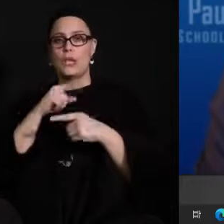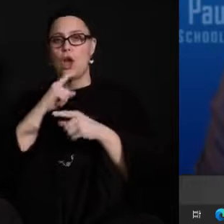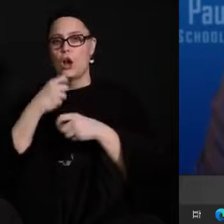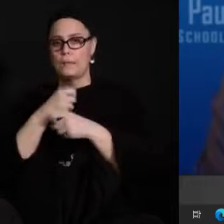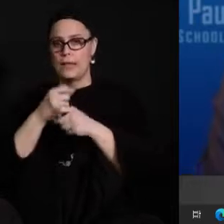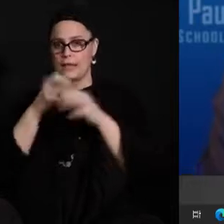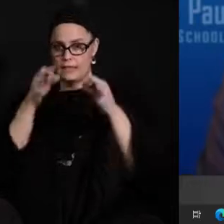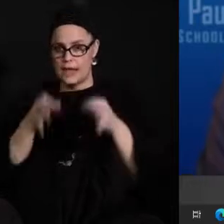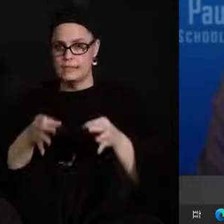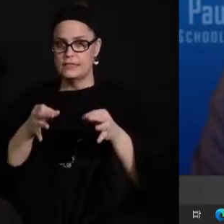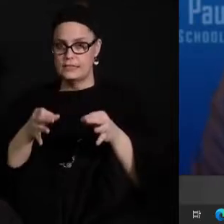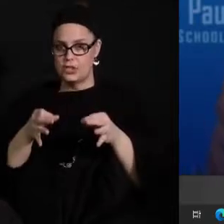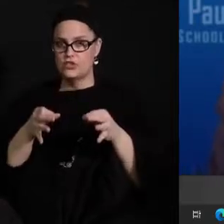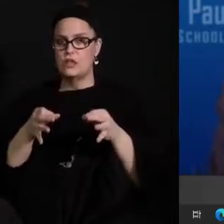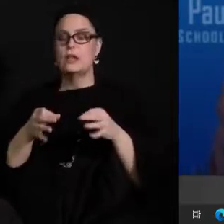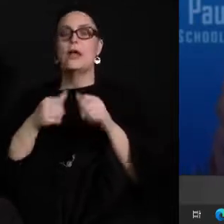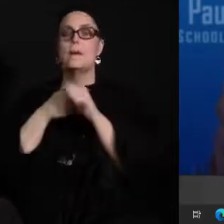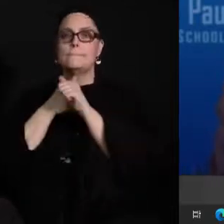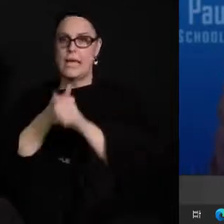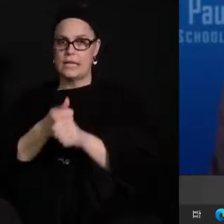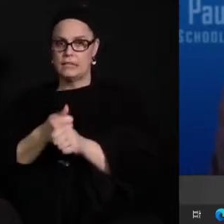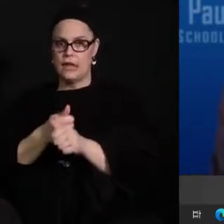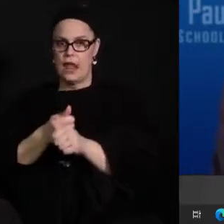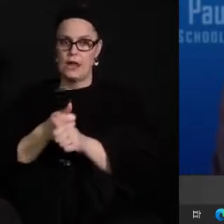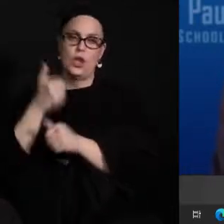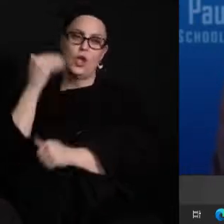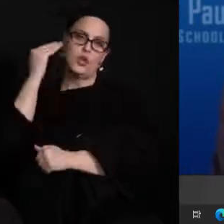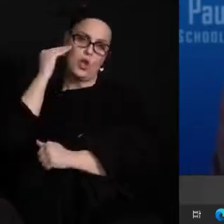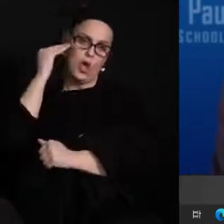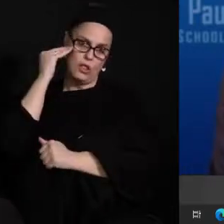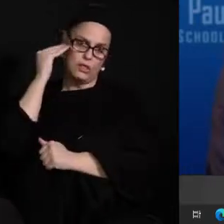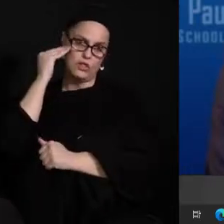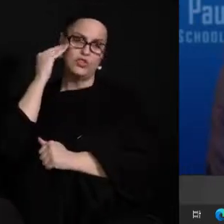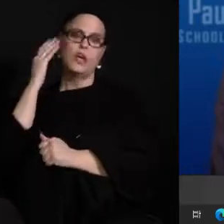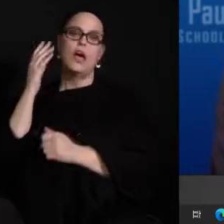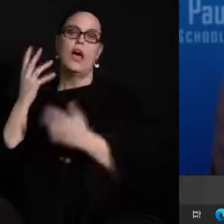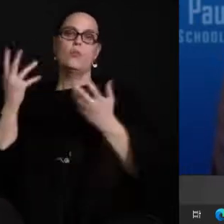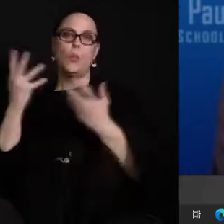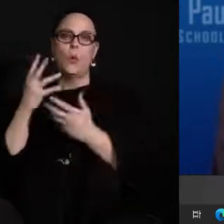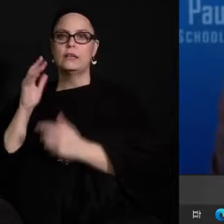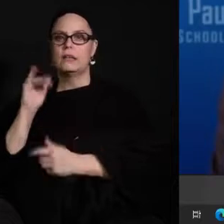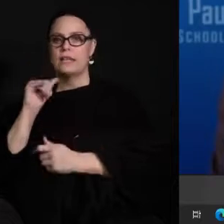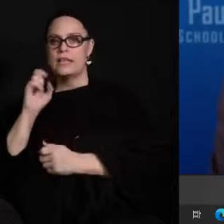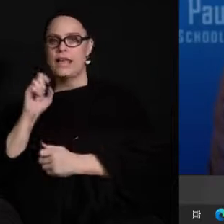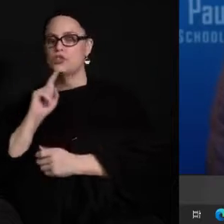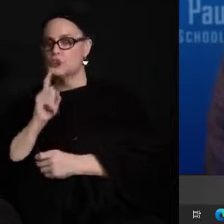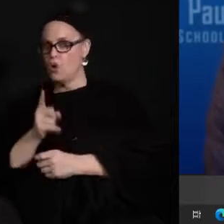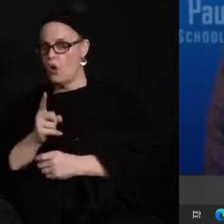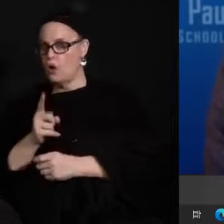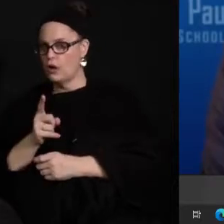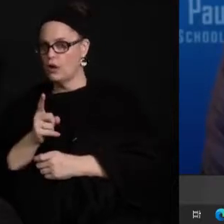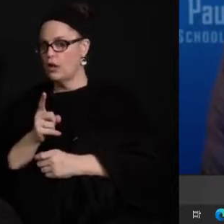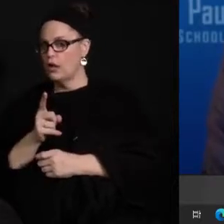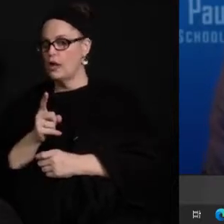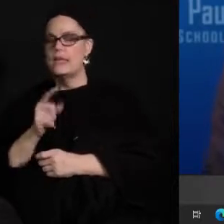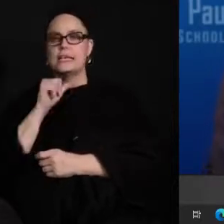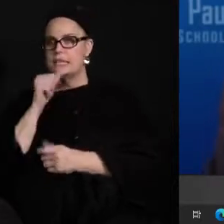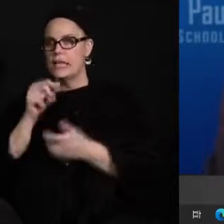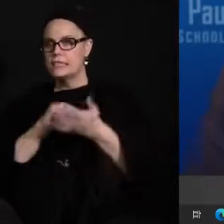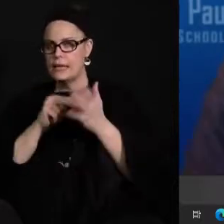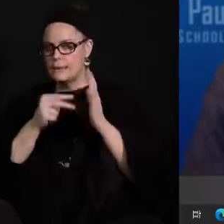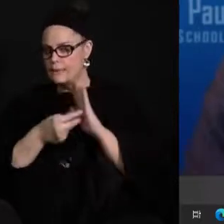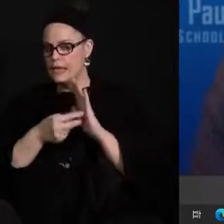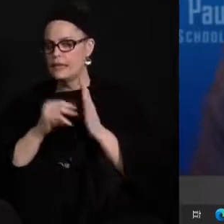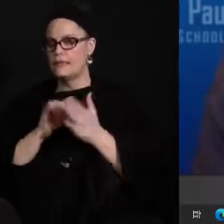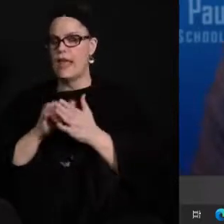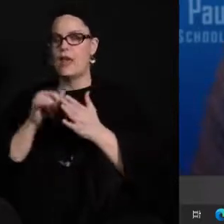i'm making this decision based on the knowledge of where our cases have been where they are that doesn't mean that we let our guard